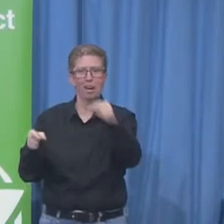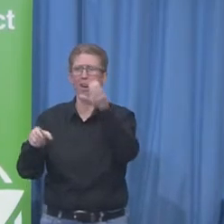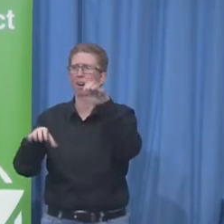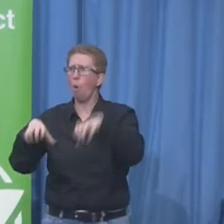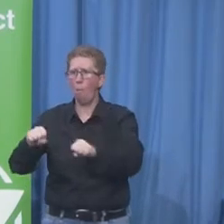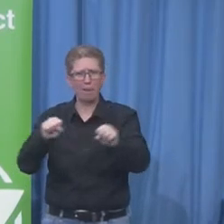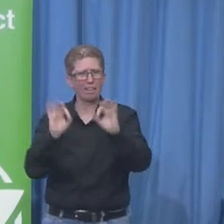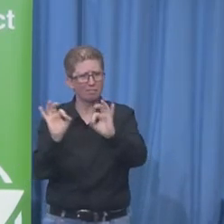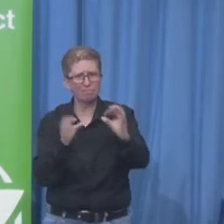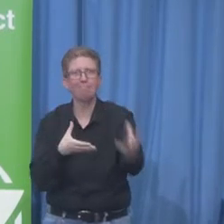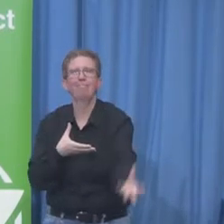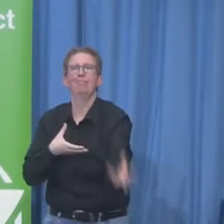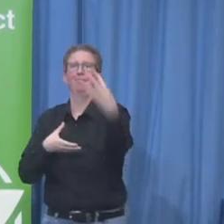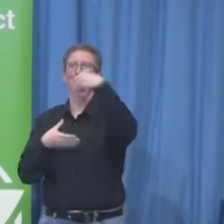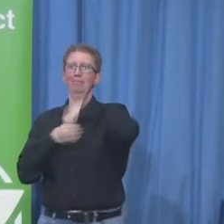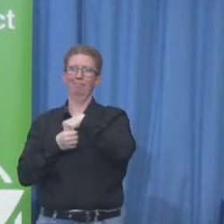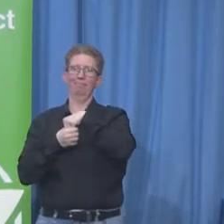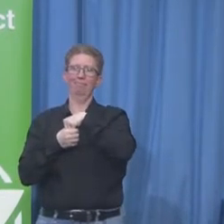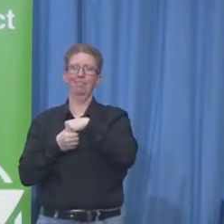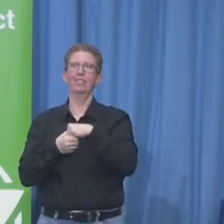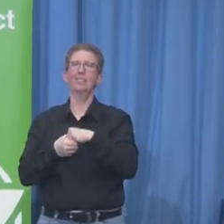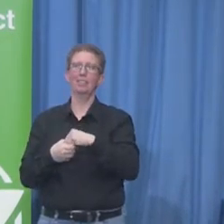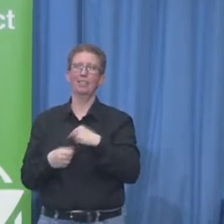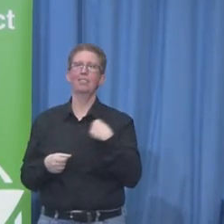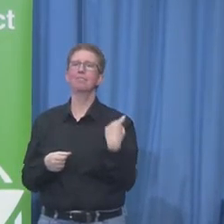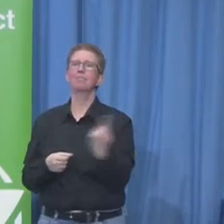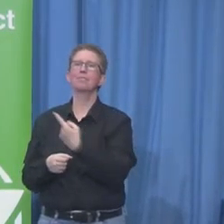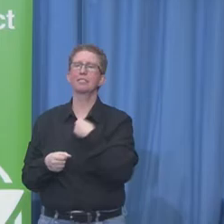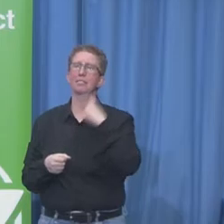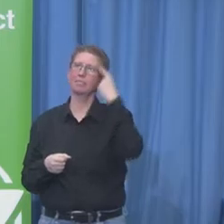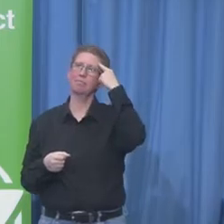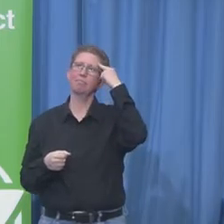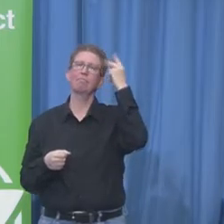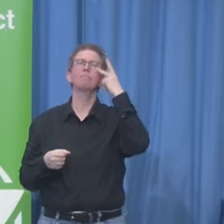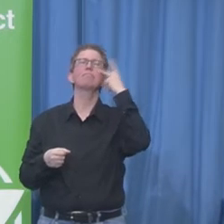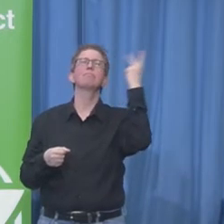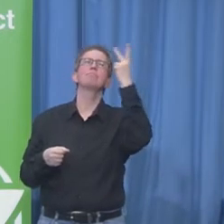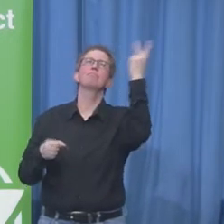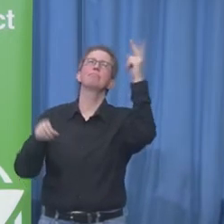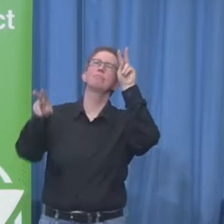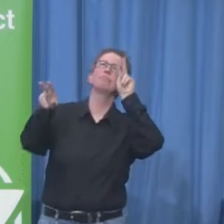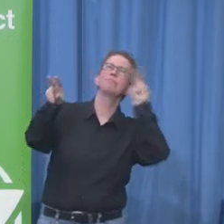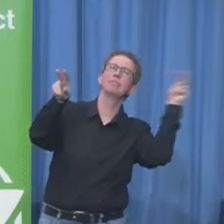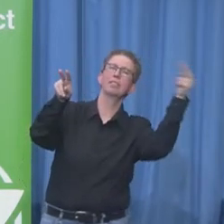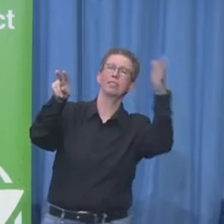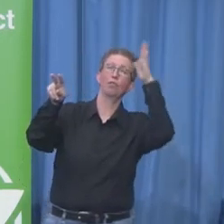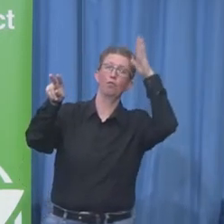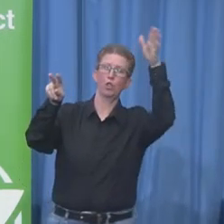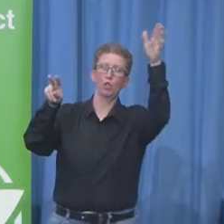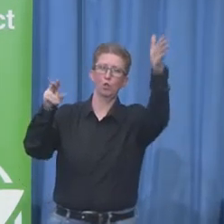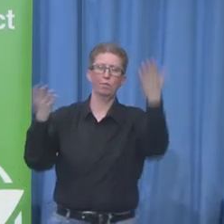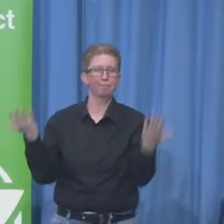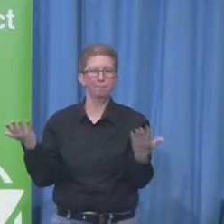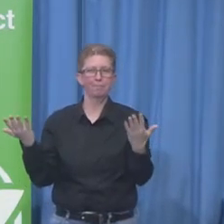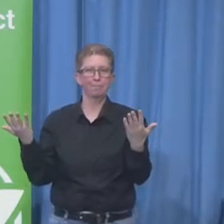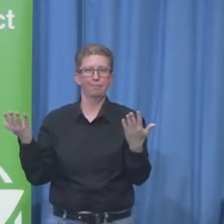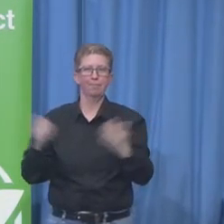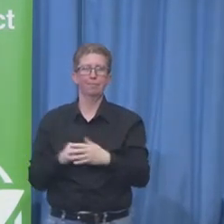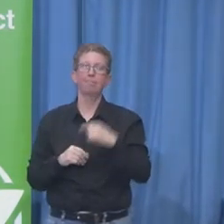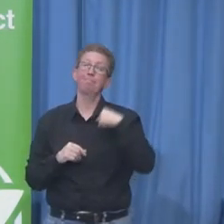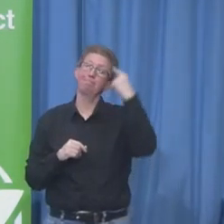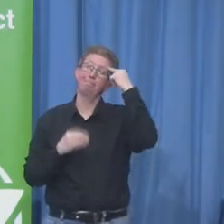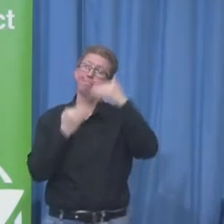as the company that's going to change the way the world works, lives, plays and learns, which has been our vision for 30 years. But in the process,